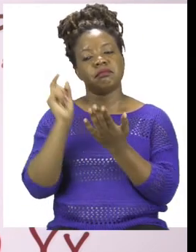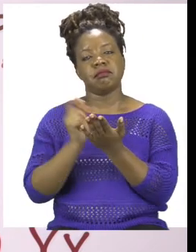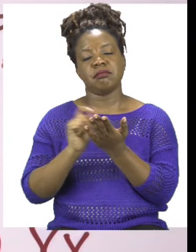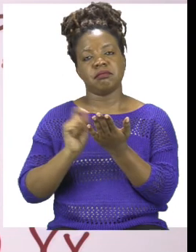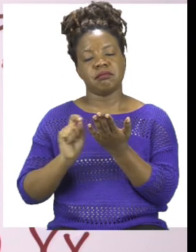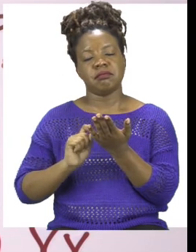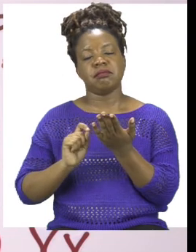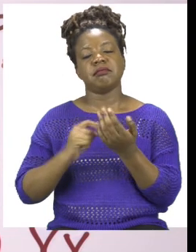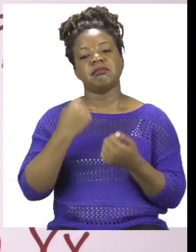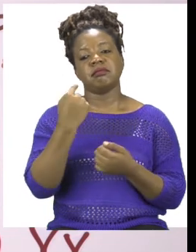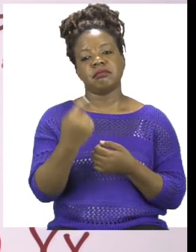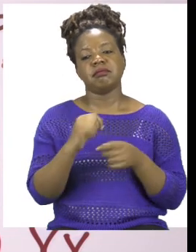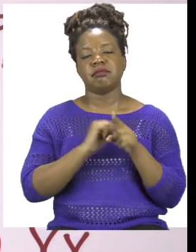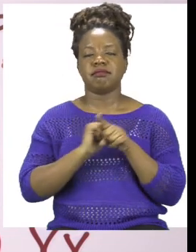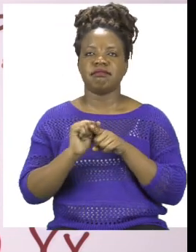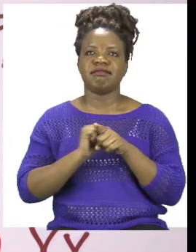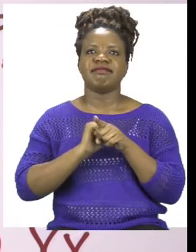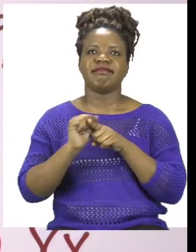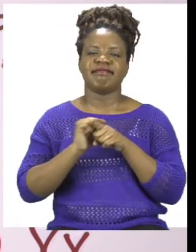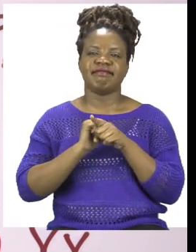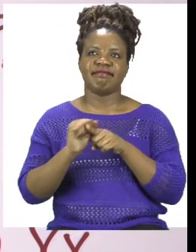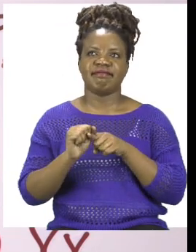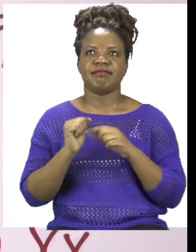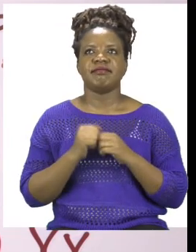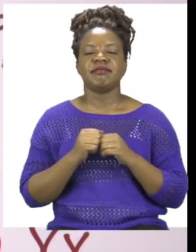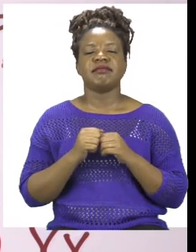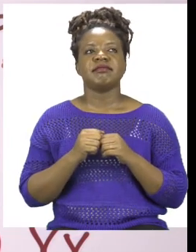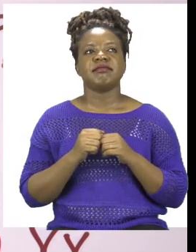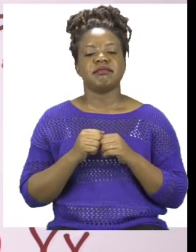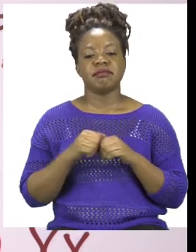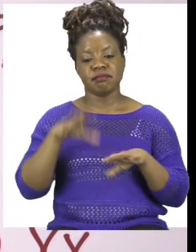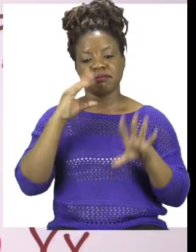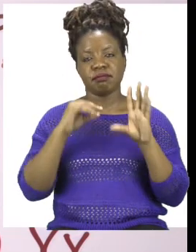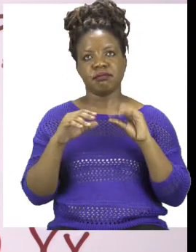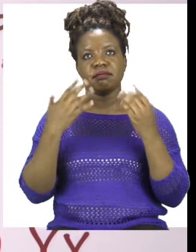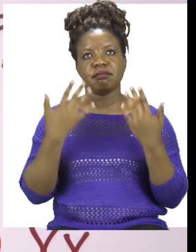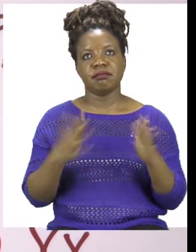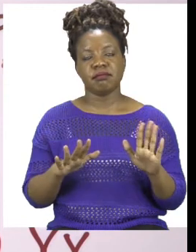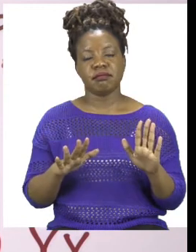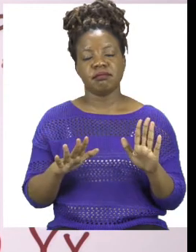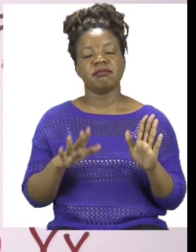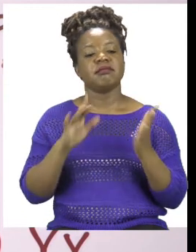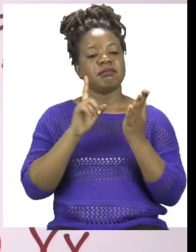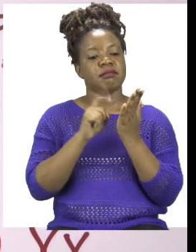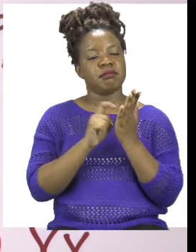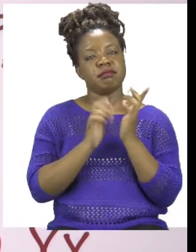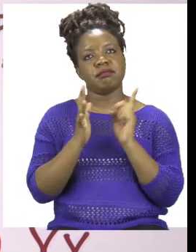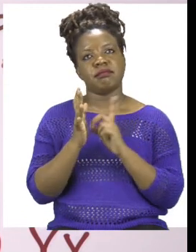practice, practice, practice. Now that we are done with our lesson, we need to sanitize.